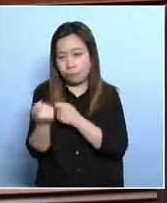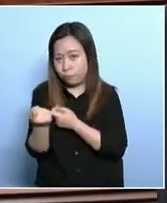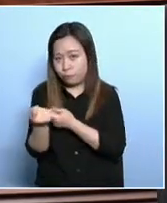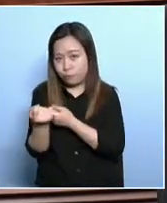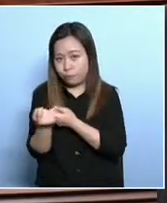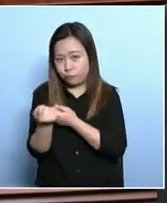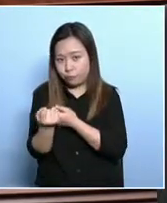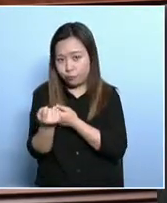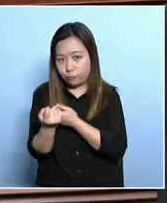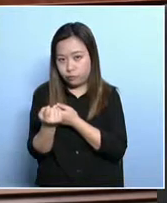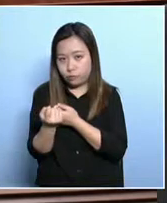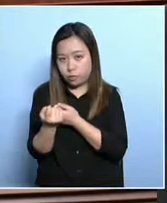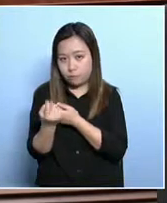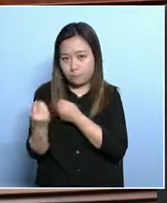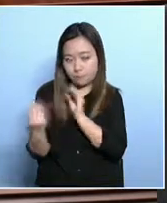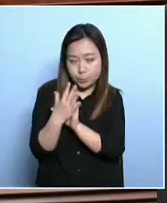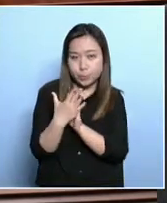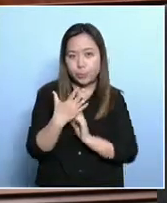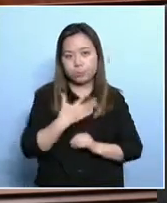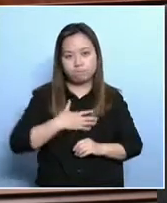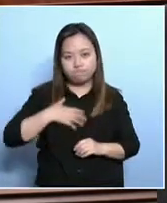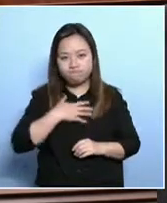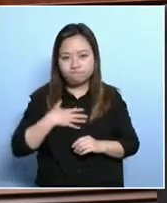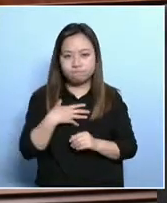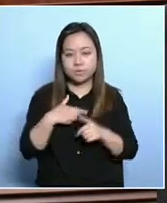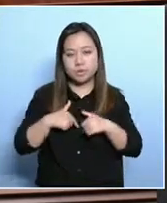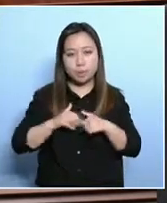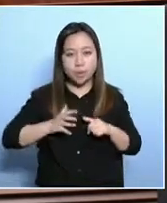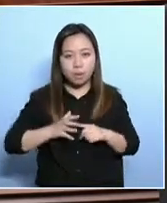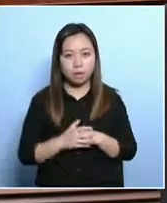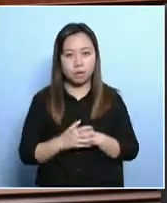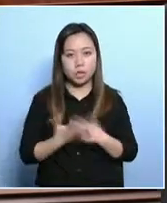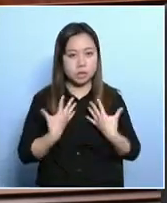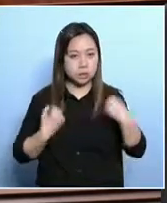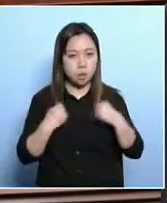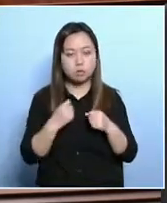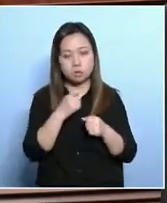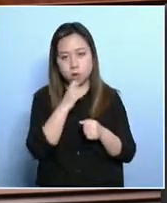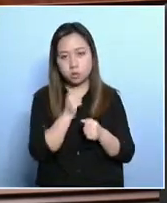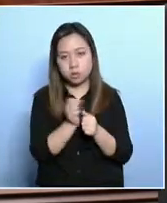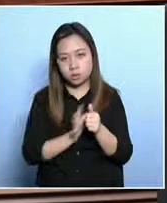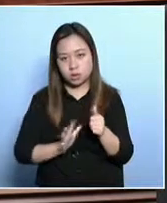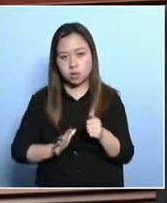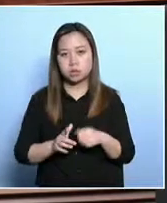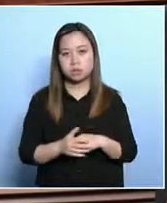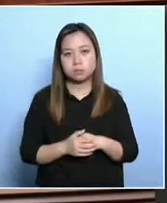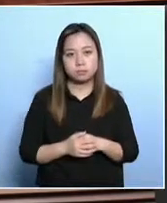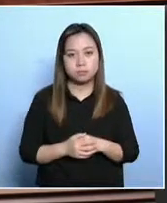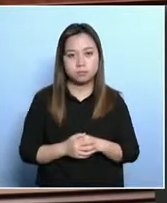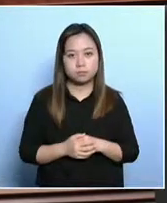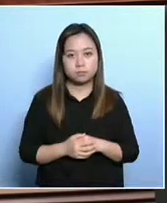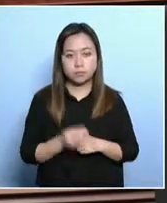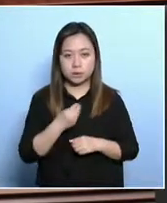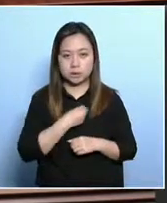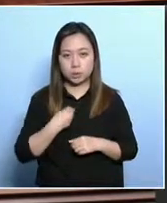the impact from neighbors, that